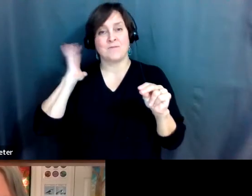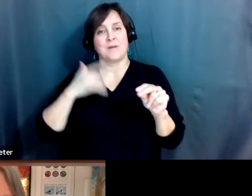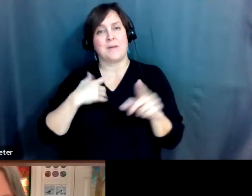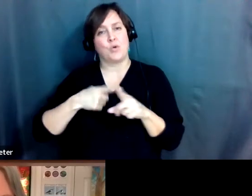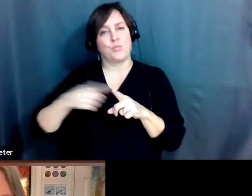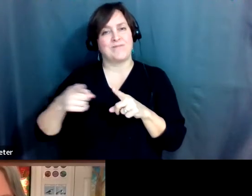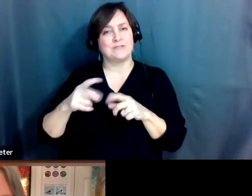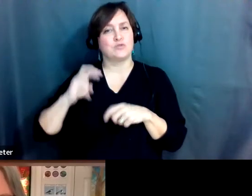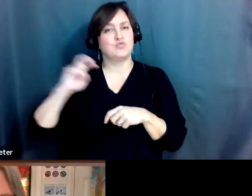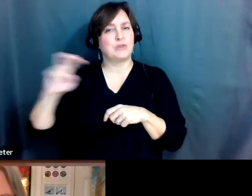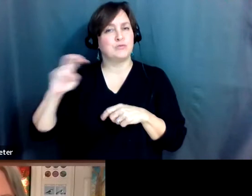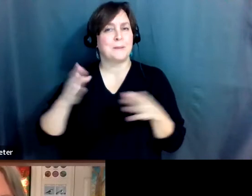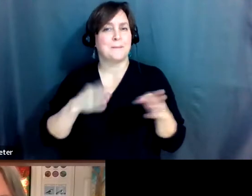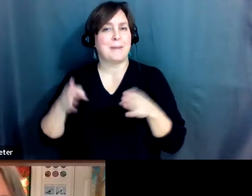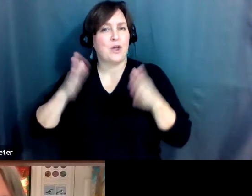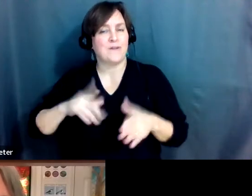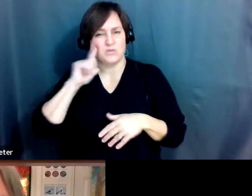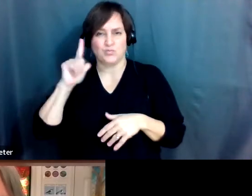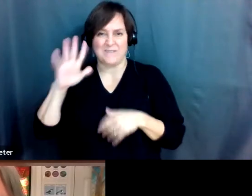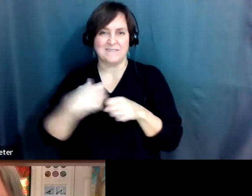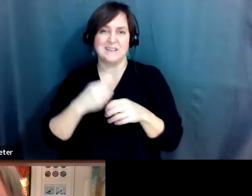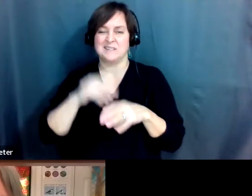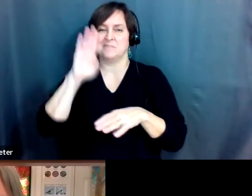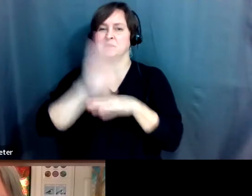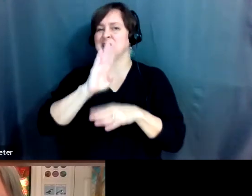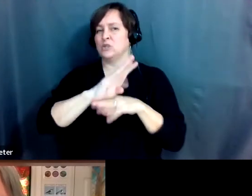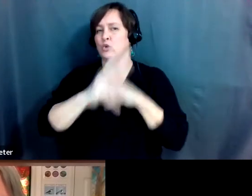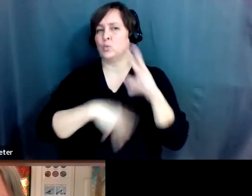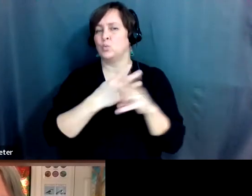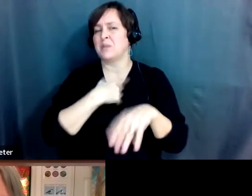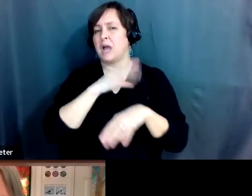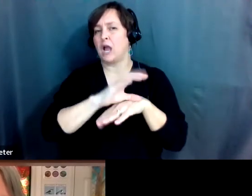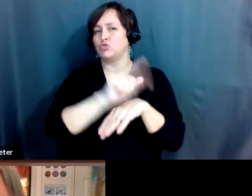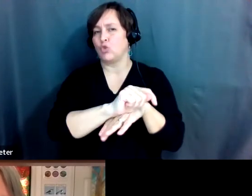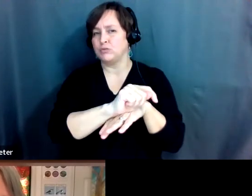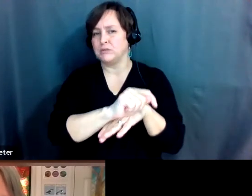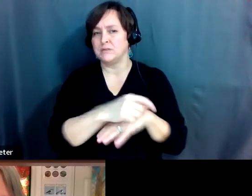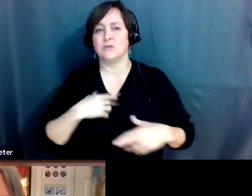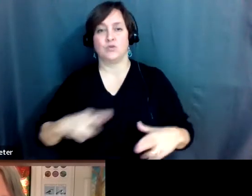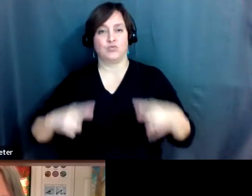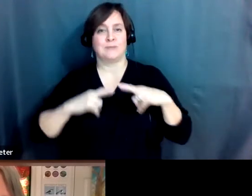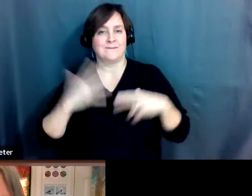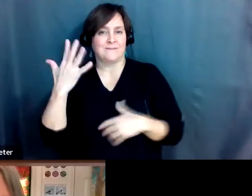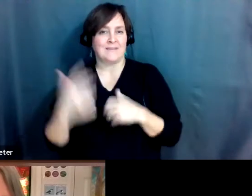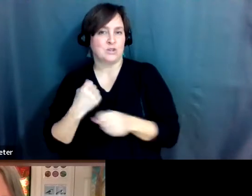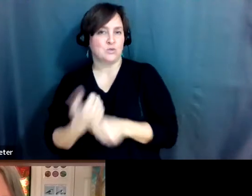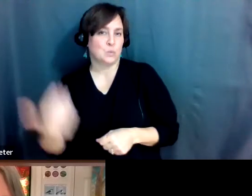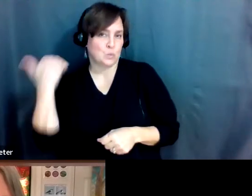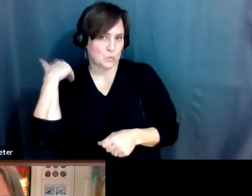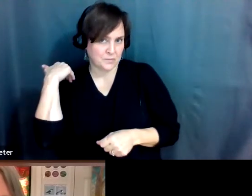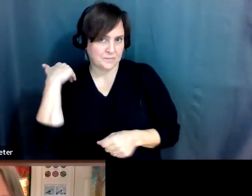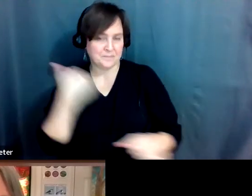for 25 years in the corporate world as a consultant. I retired five years ago. And